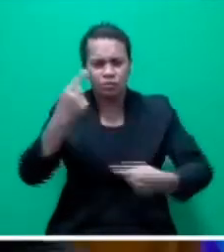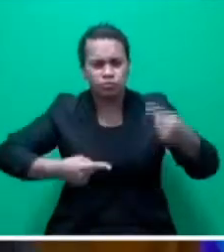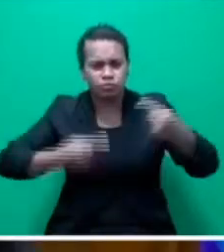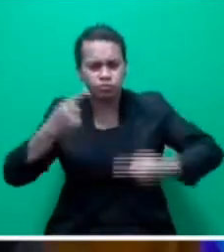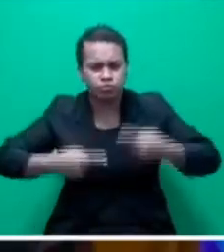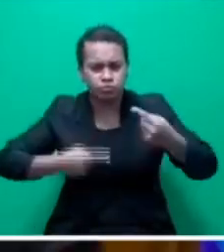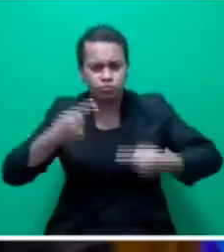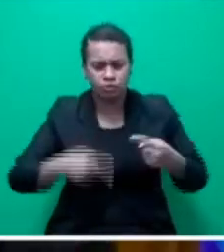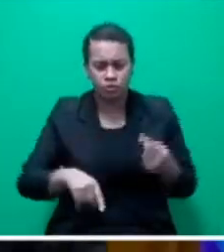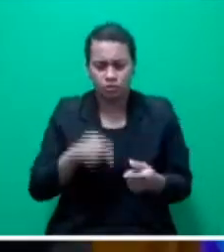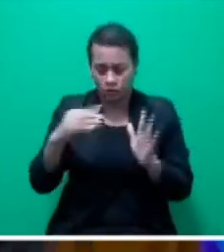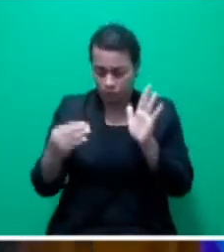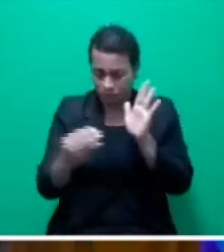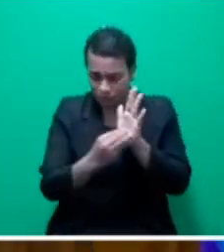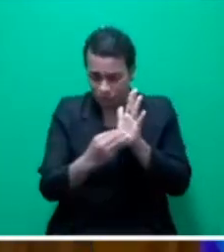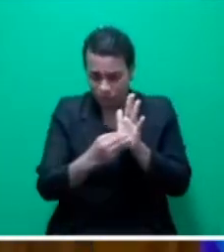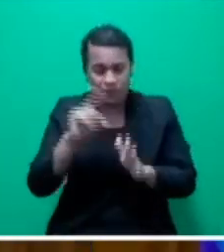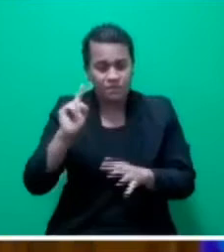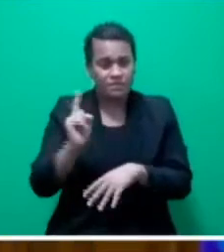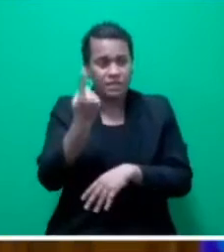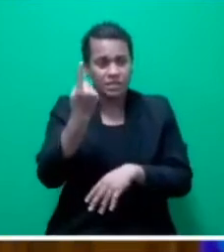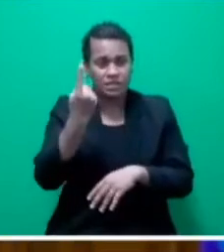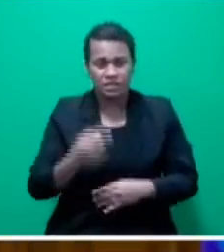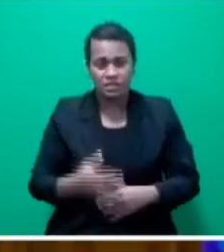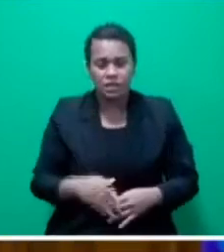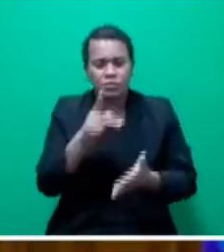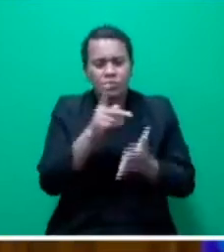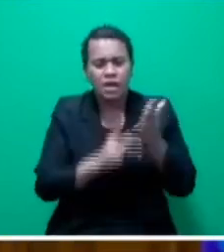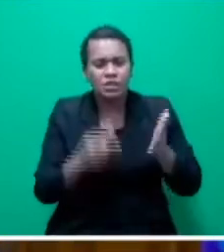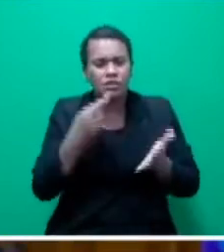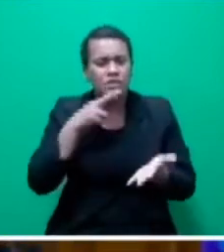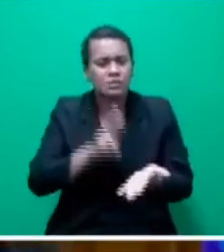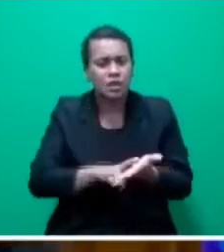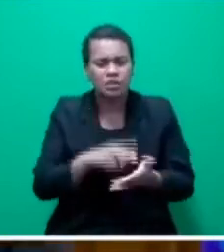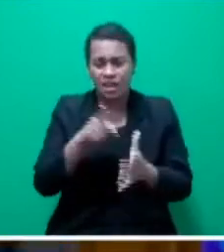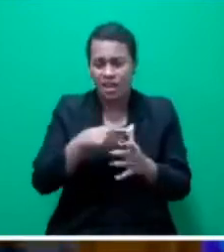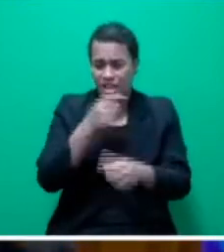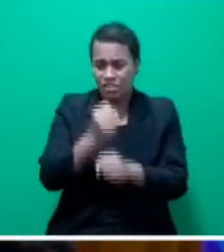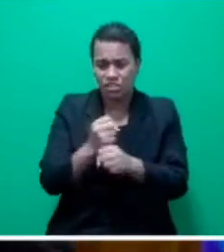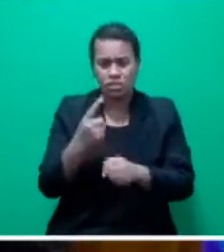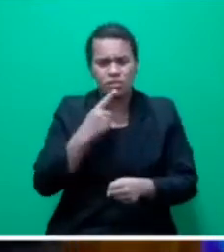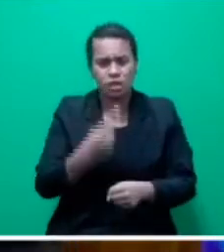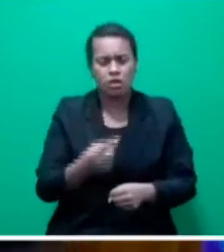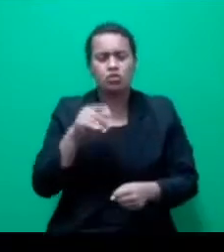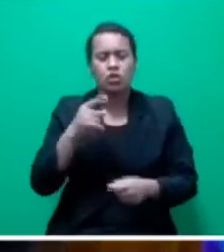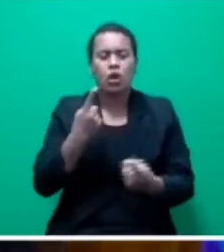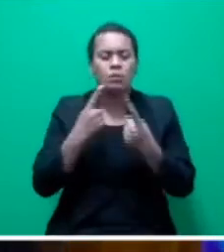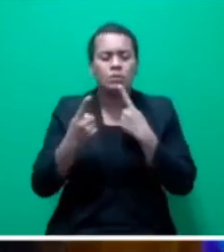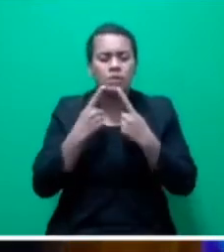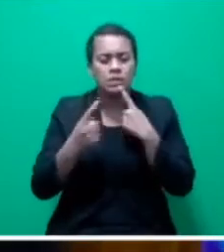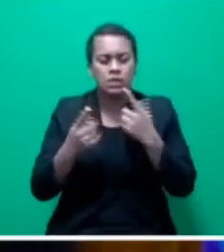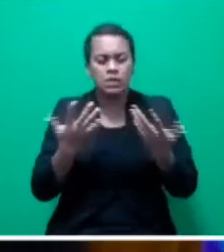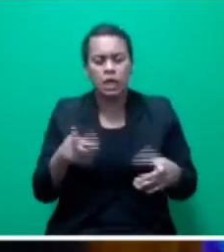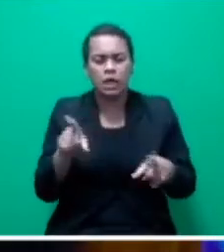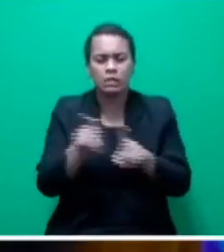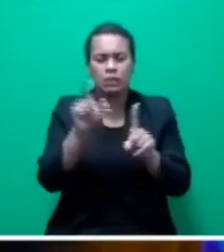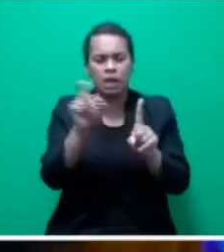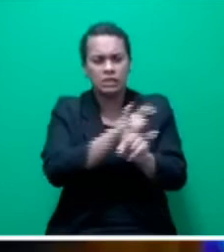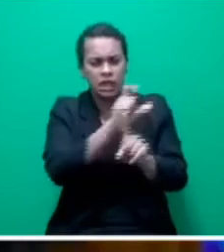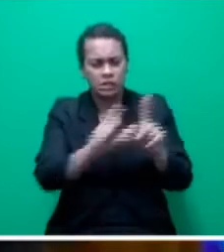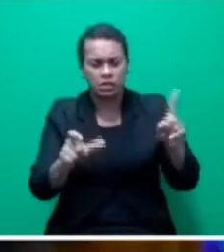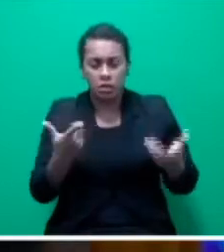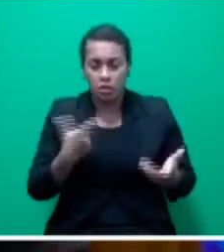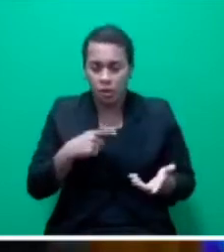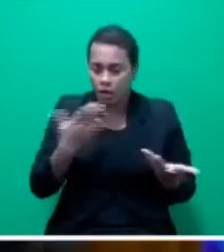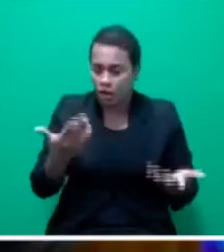contents of the first semi-annual report, the Honorable Attorney General labeled my comments as a gratuitous sarcasm. But he failed to address the